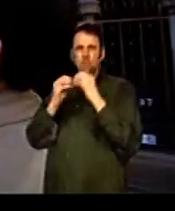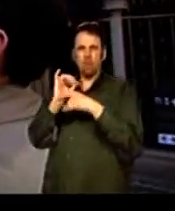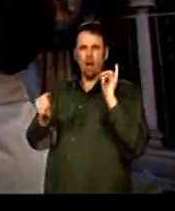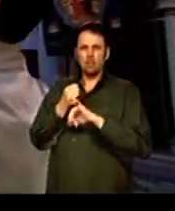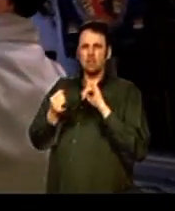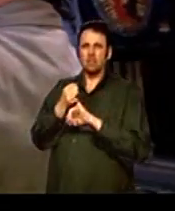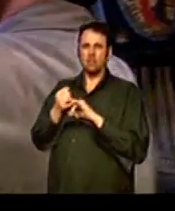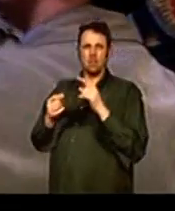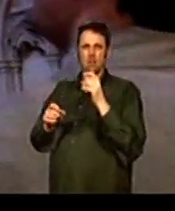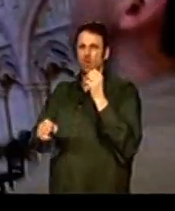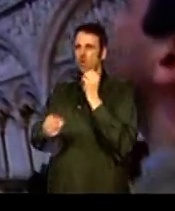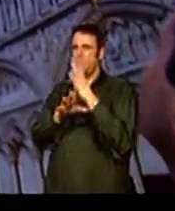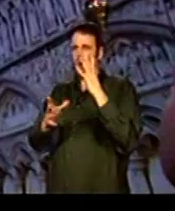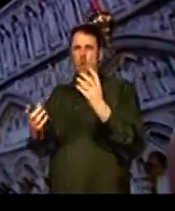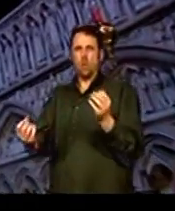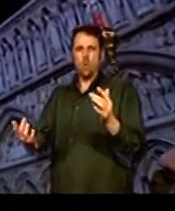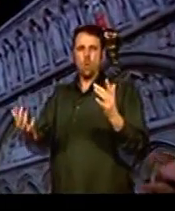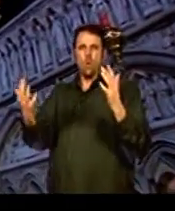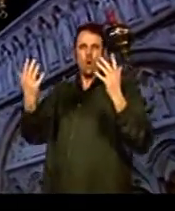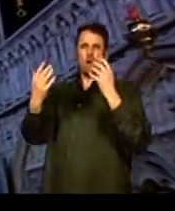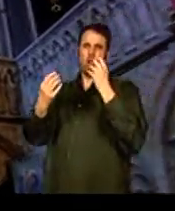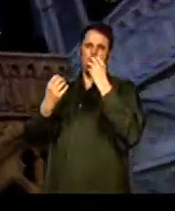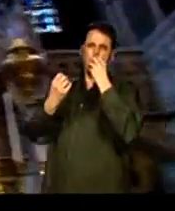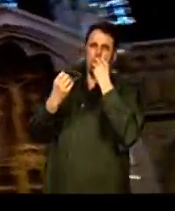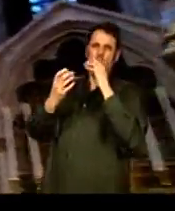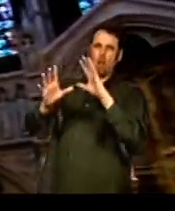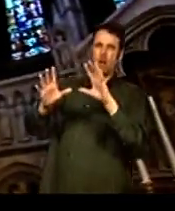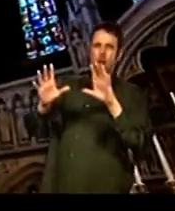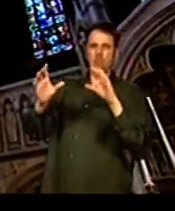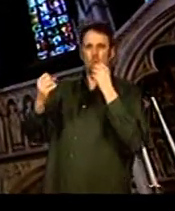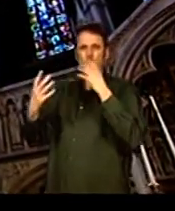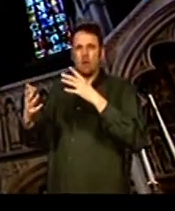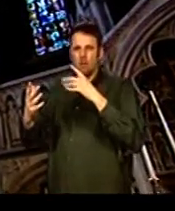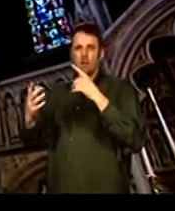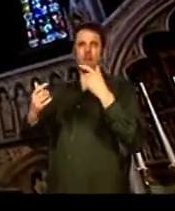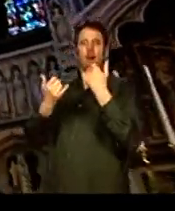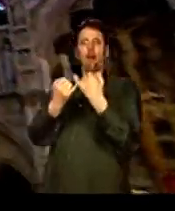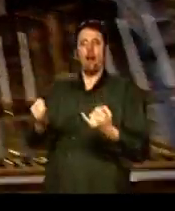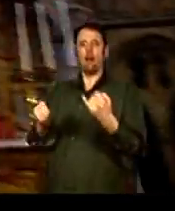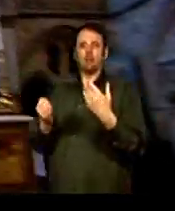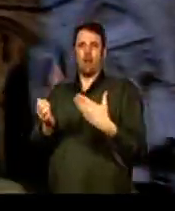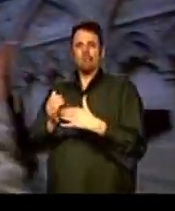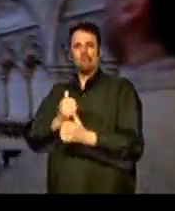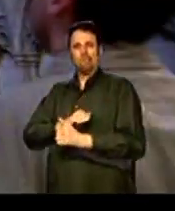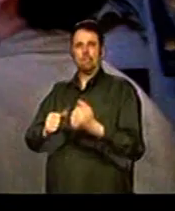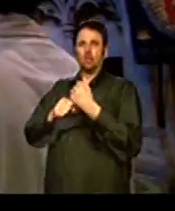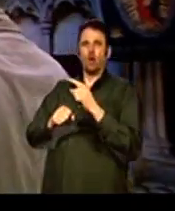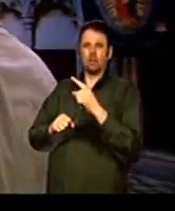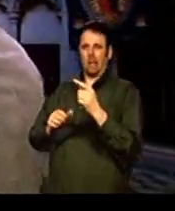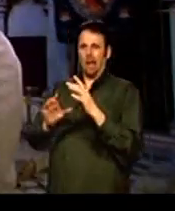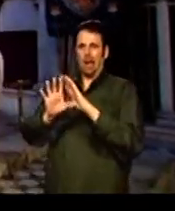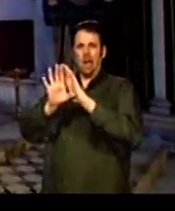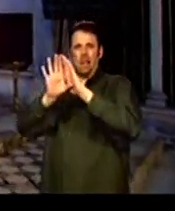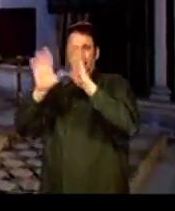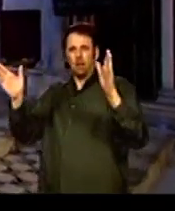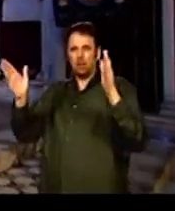exotic-looking lamps of brass. They look like gold with beautiful lights burning within them.